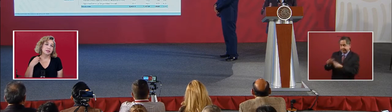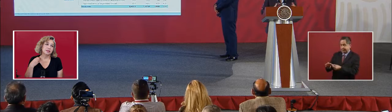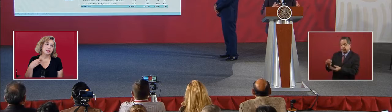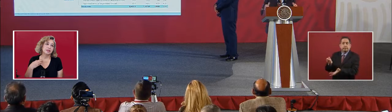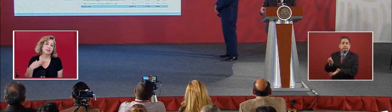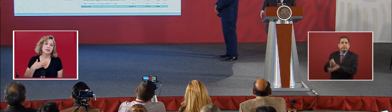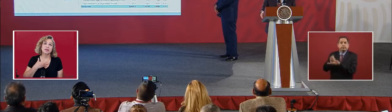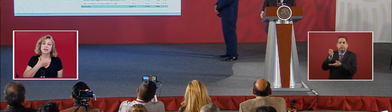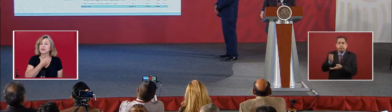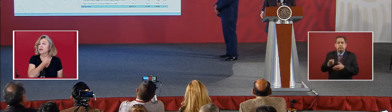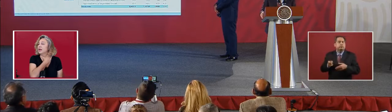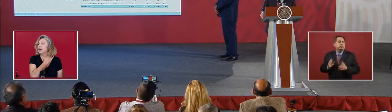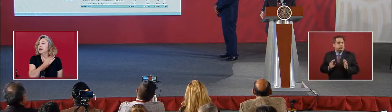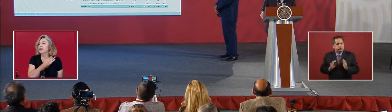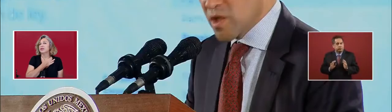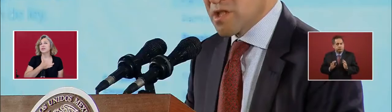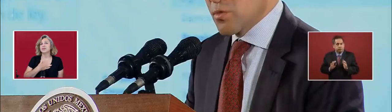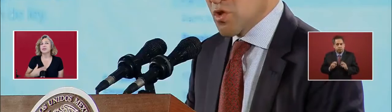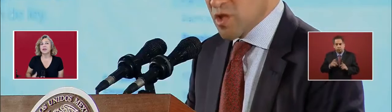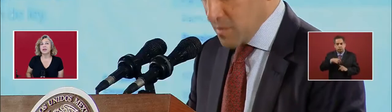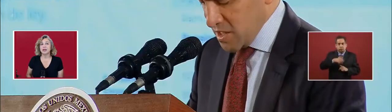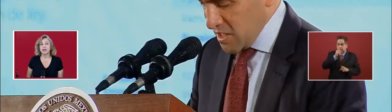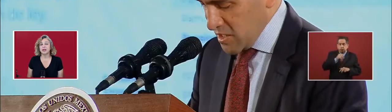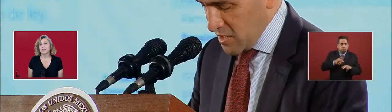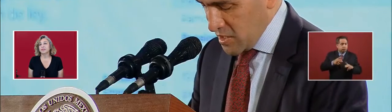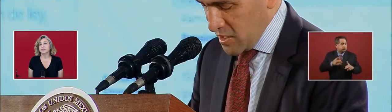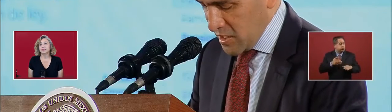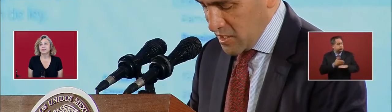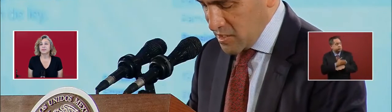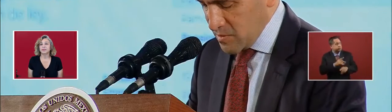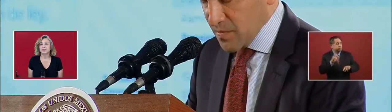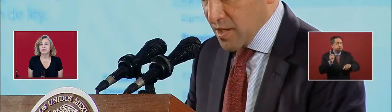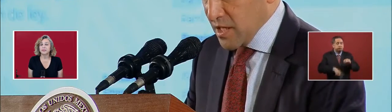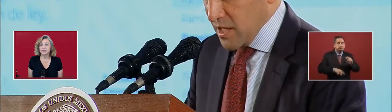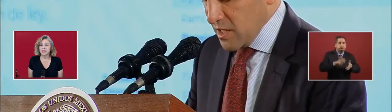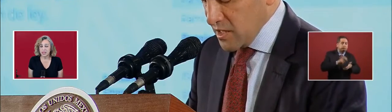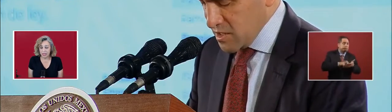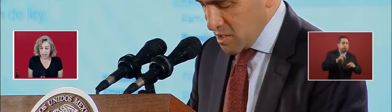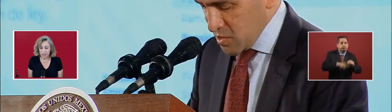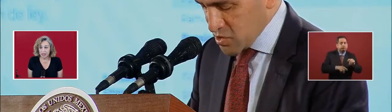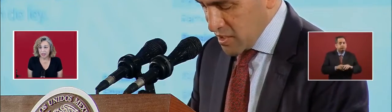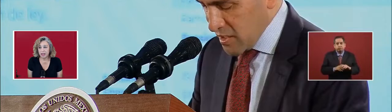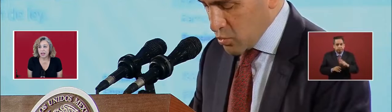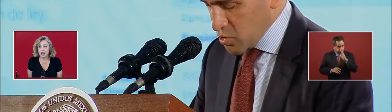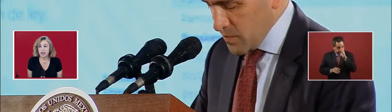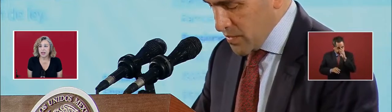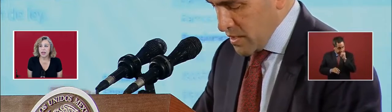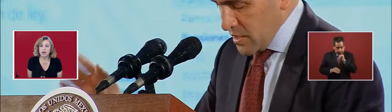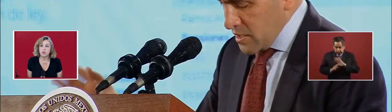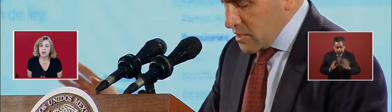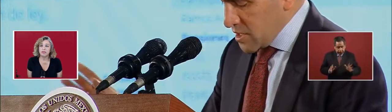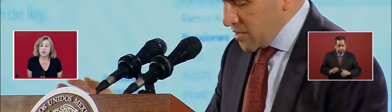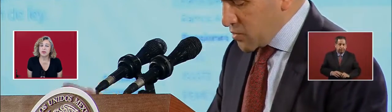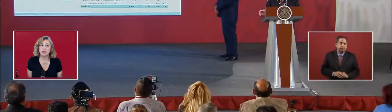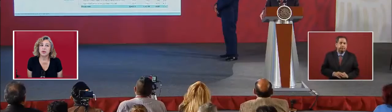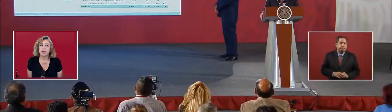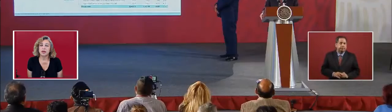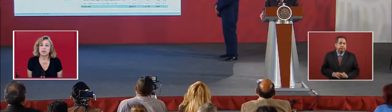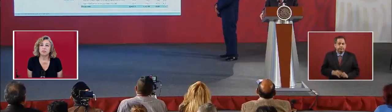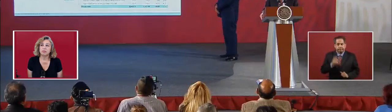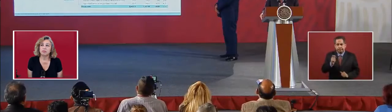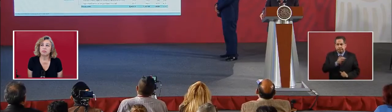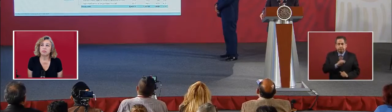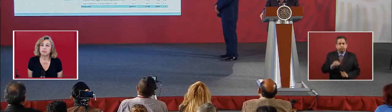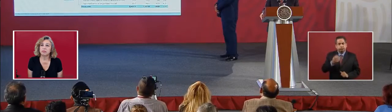And we have no